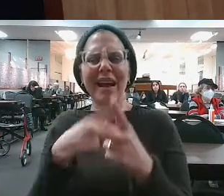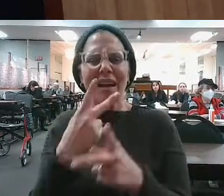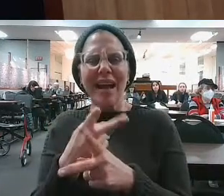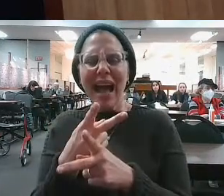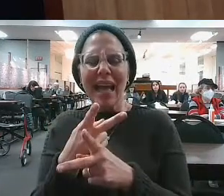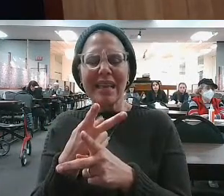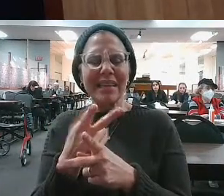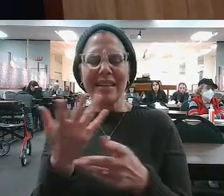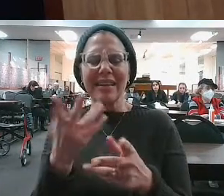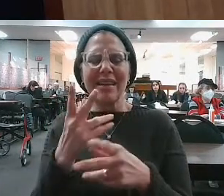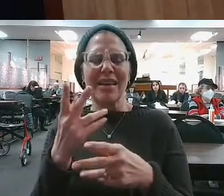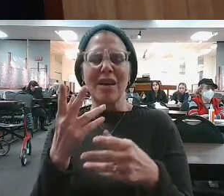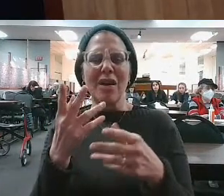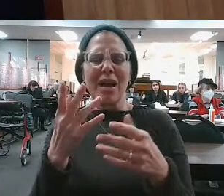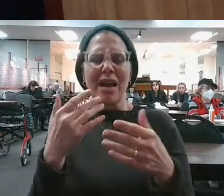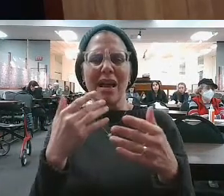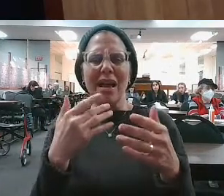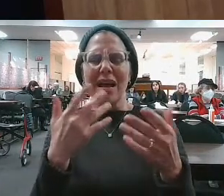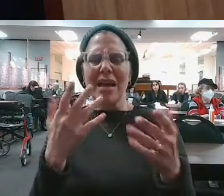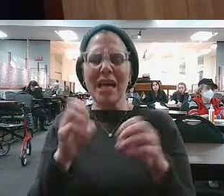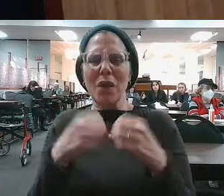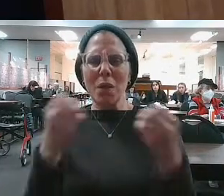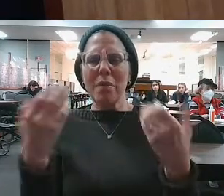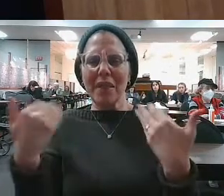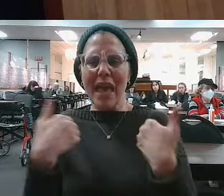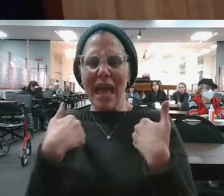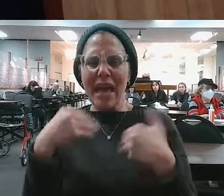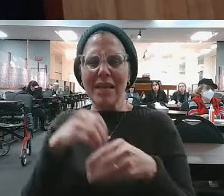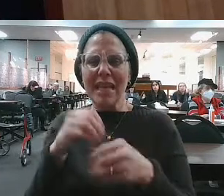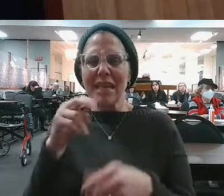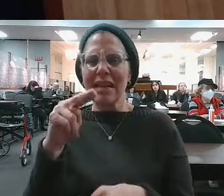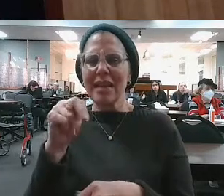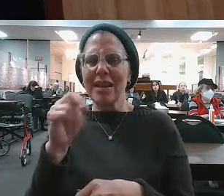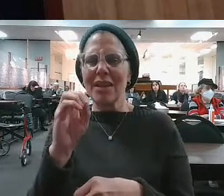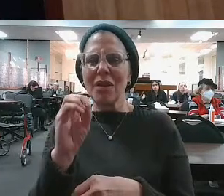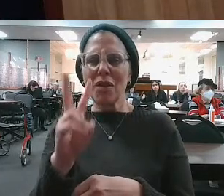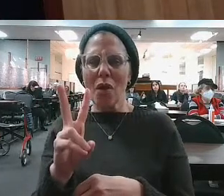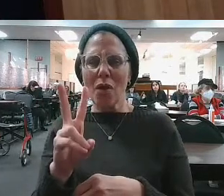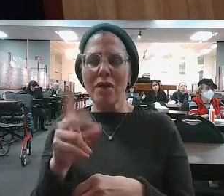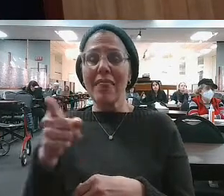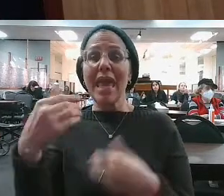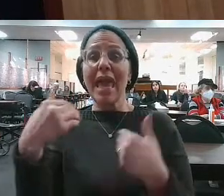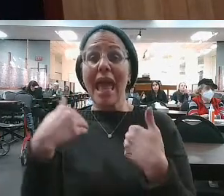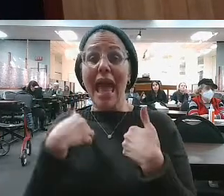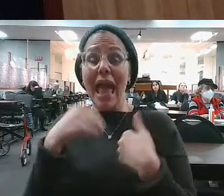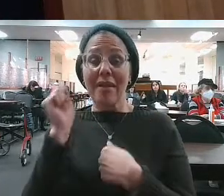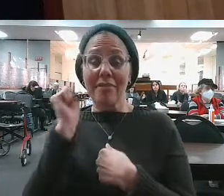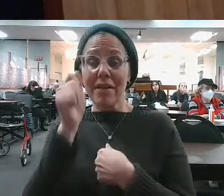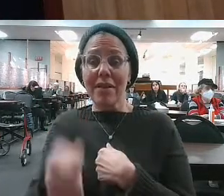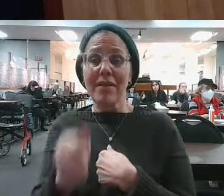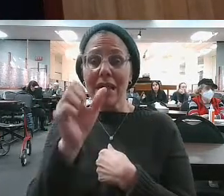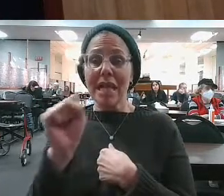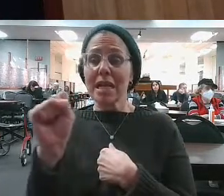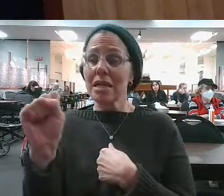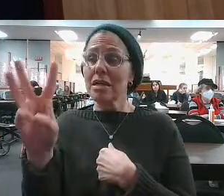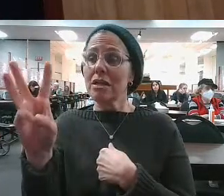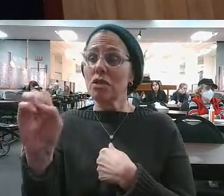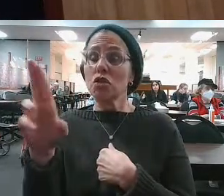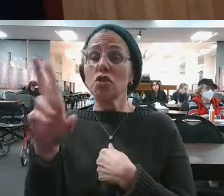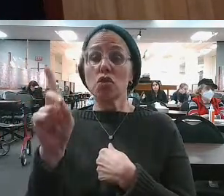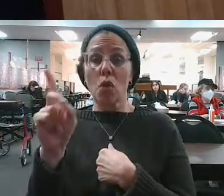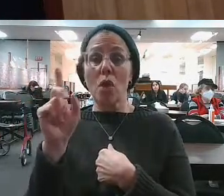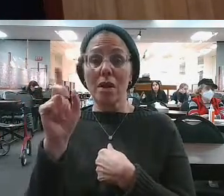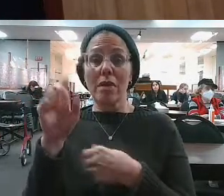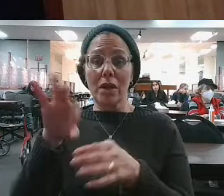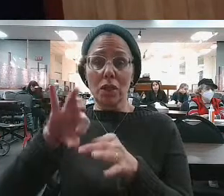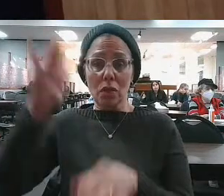of Nov? Nov was the city of Kohanim. They had the sword of Goliath. The sword of Goliath. After David killed Goliath, he